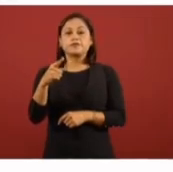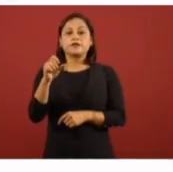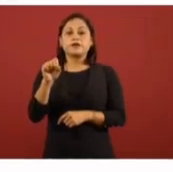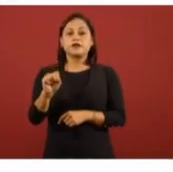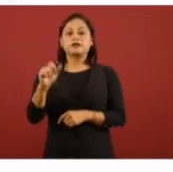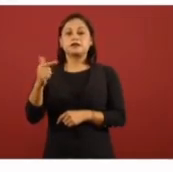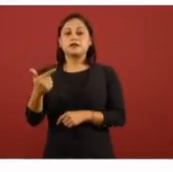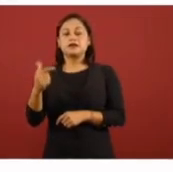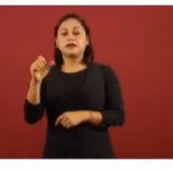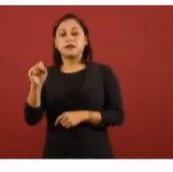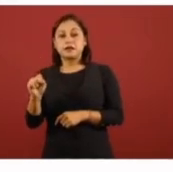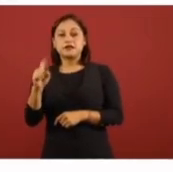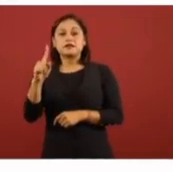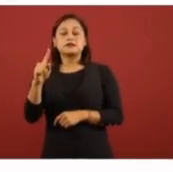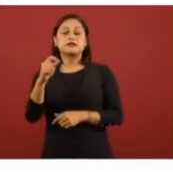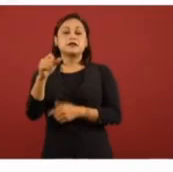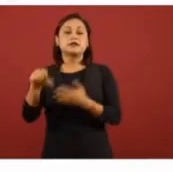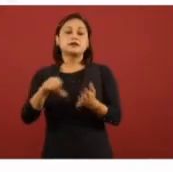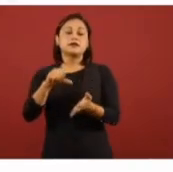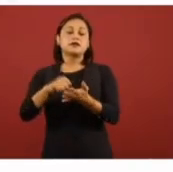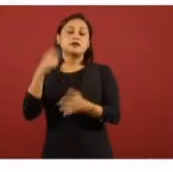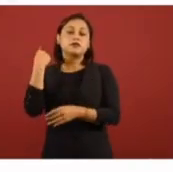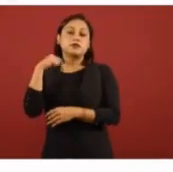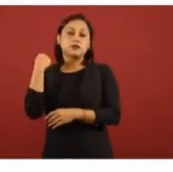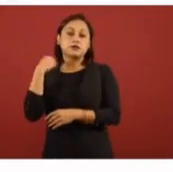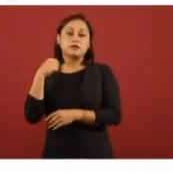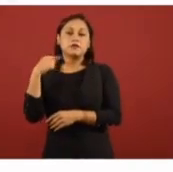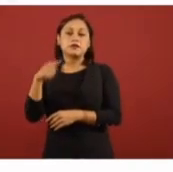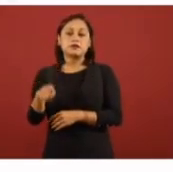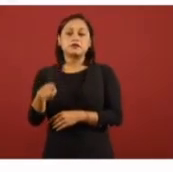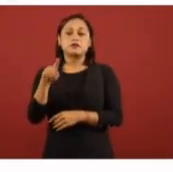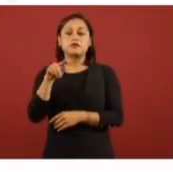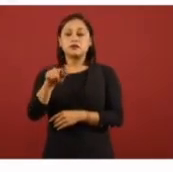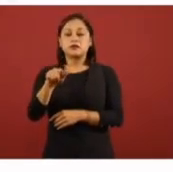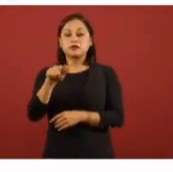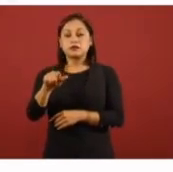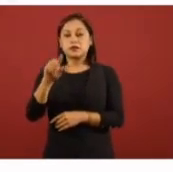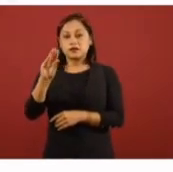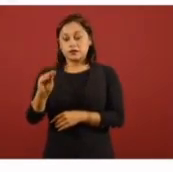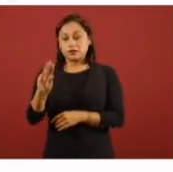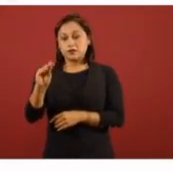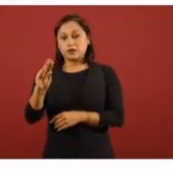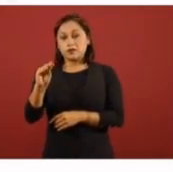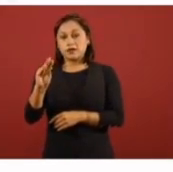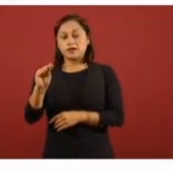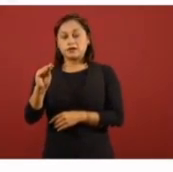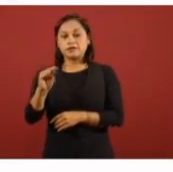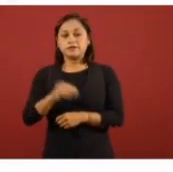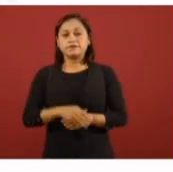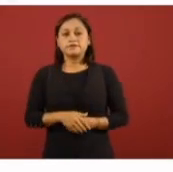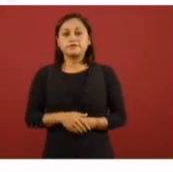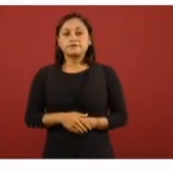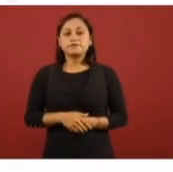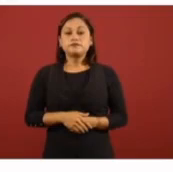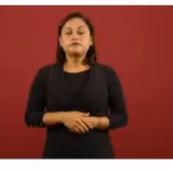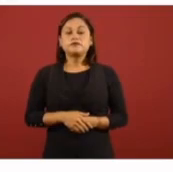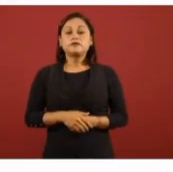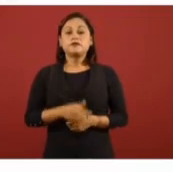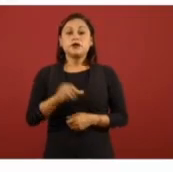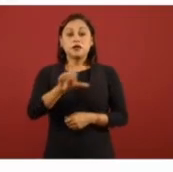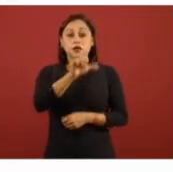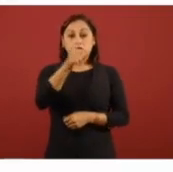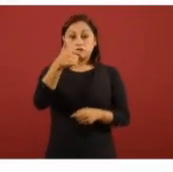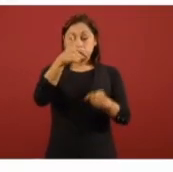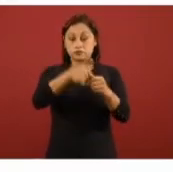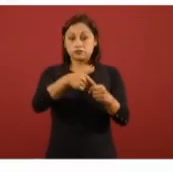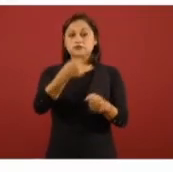In Centro, Tabasco, con un precio al público de $19.90 por litro y un margen de 15 centavos. En la gasolina premium, el